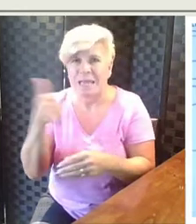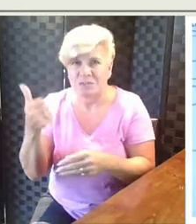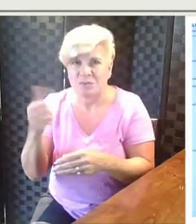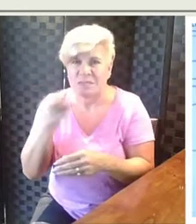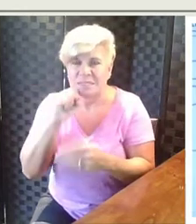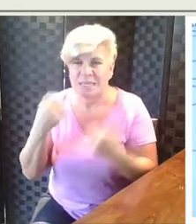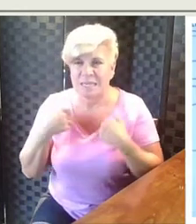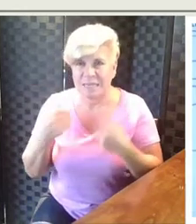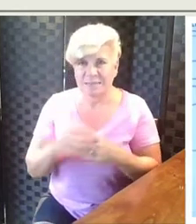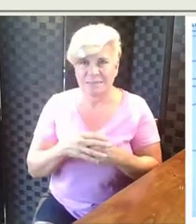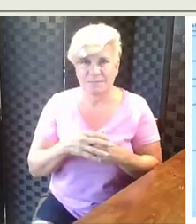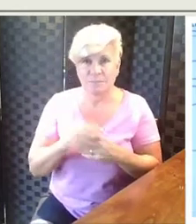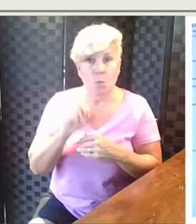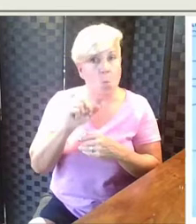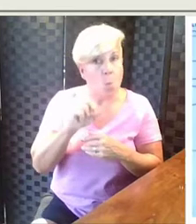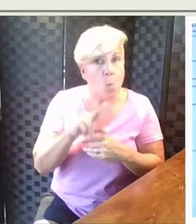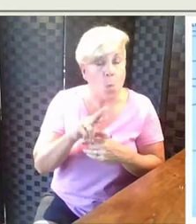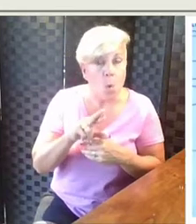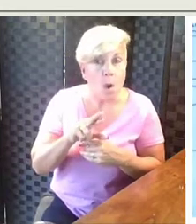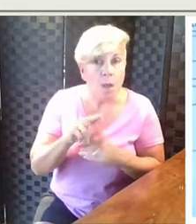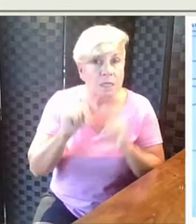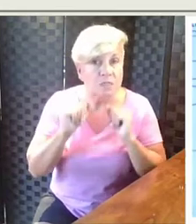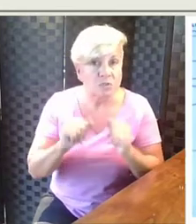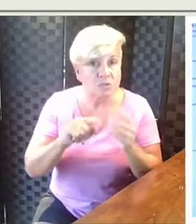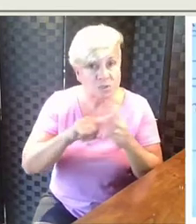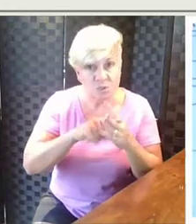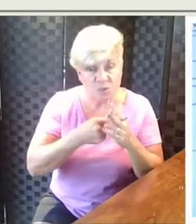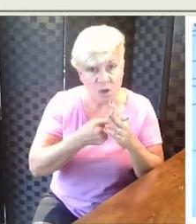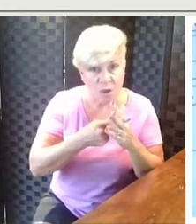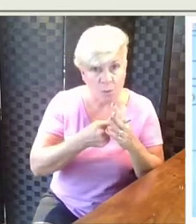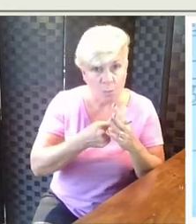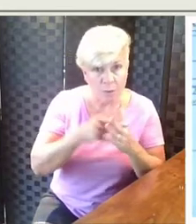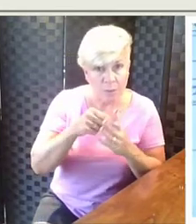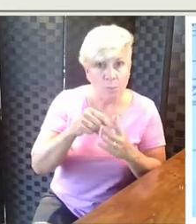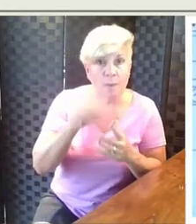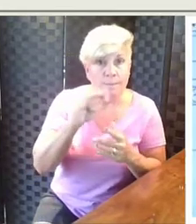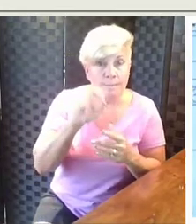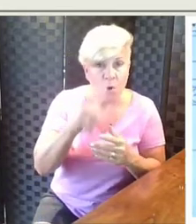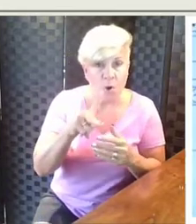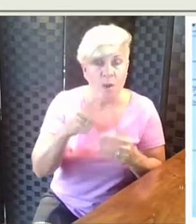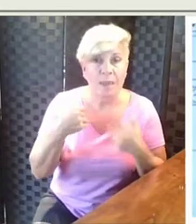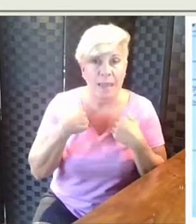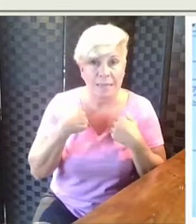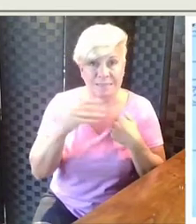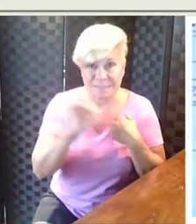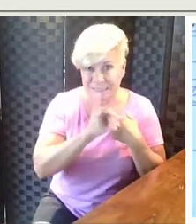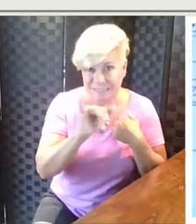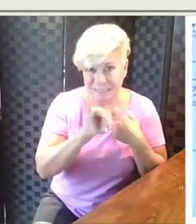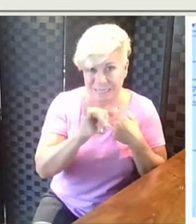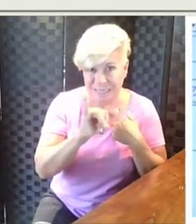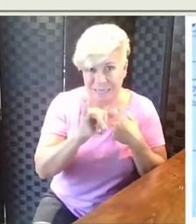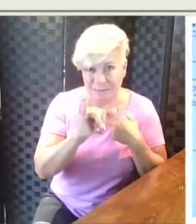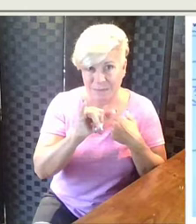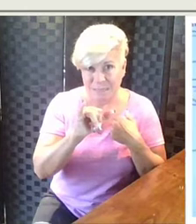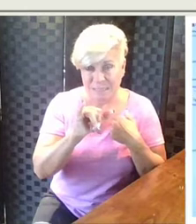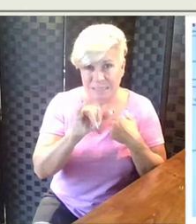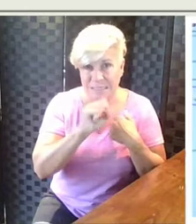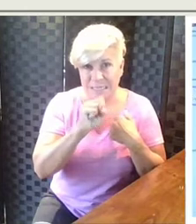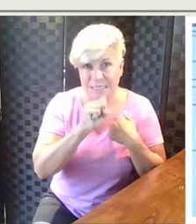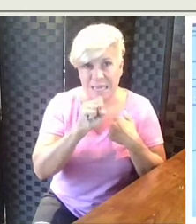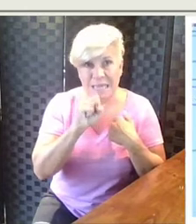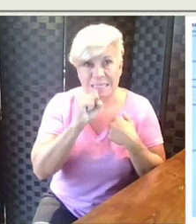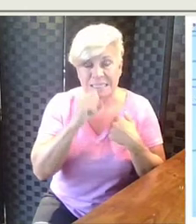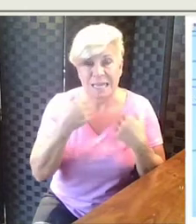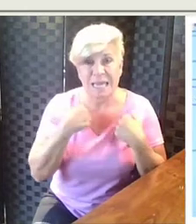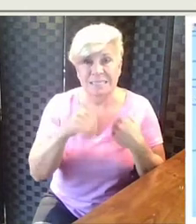Sandy has. Or we could start with what Mark has, which is the same that Sandy has. They both have three,